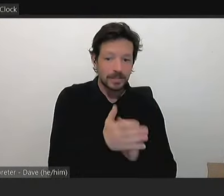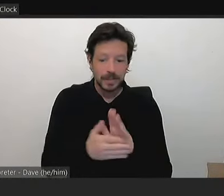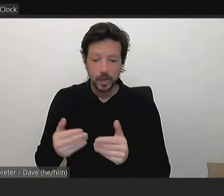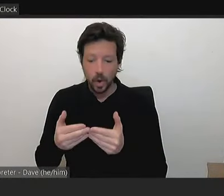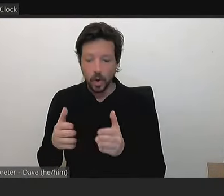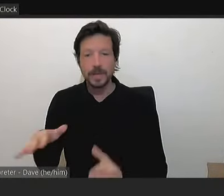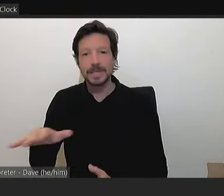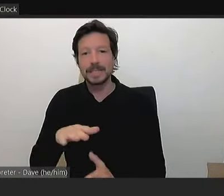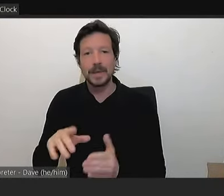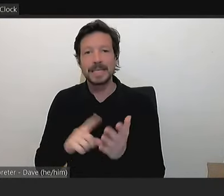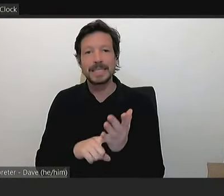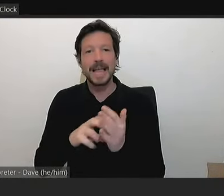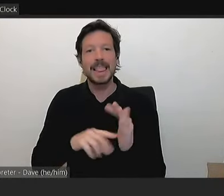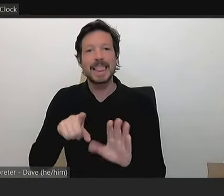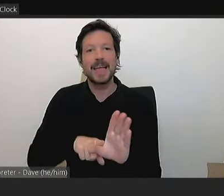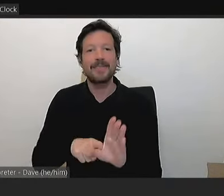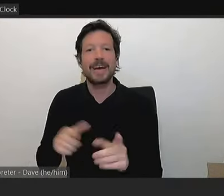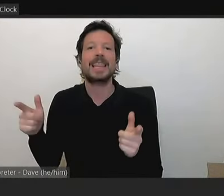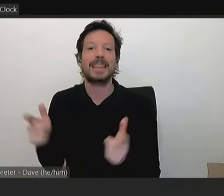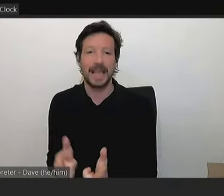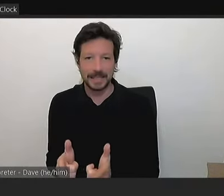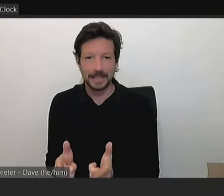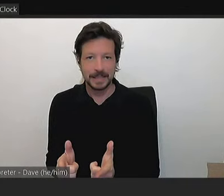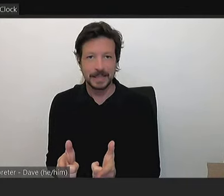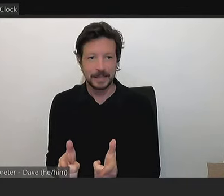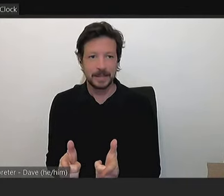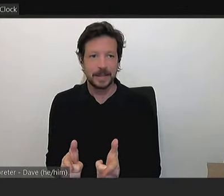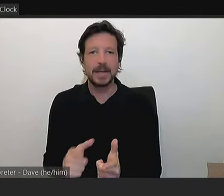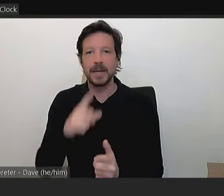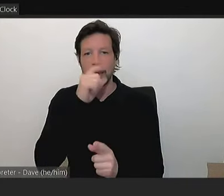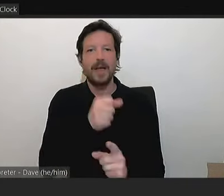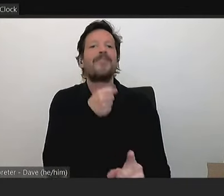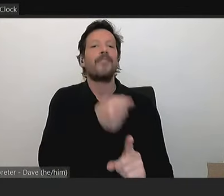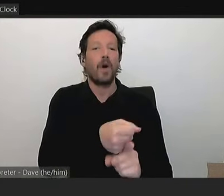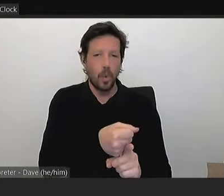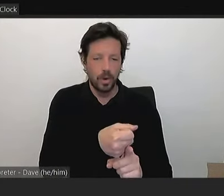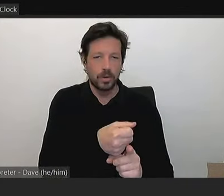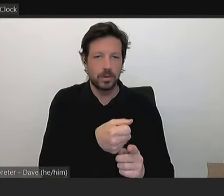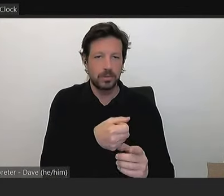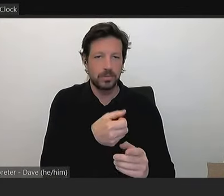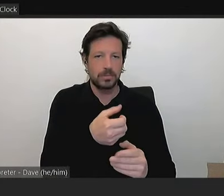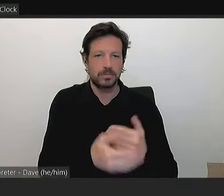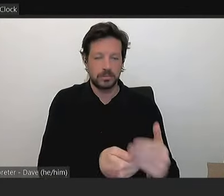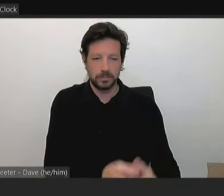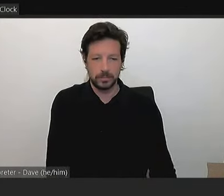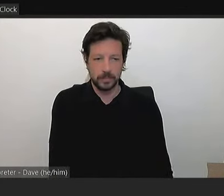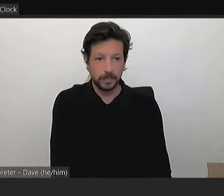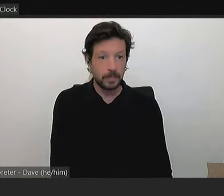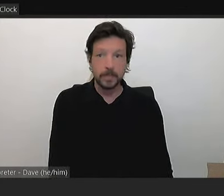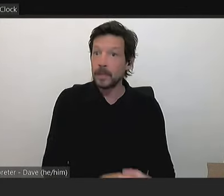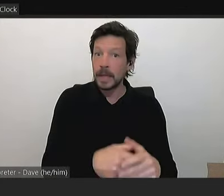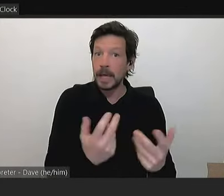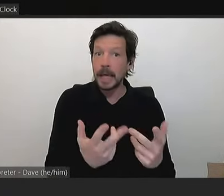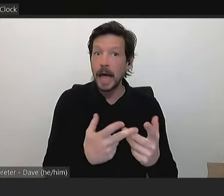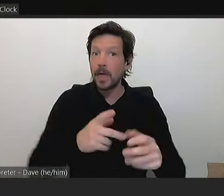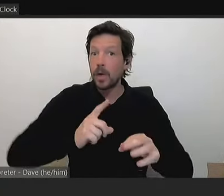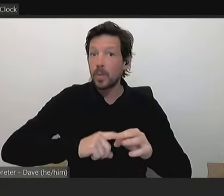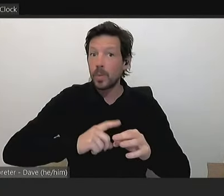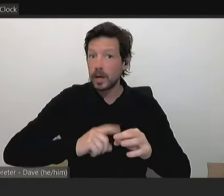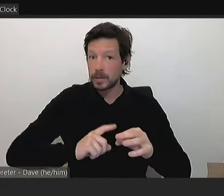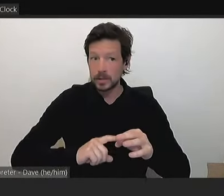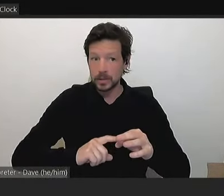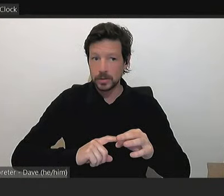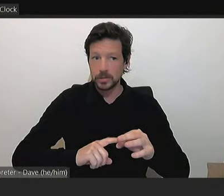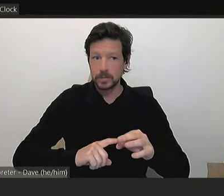which can also have a follow-on effect. Councillor, are there any further questions before I ask for